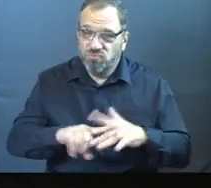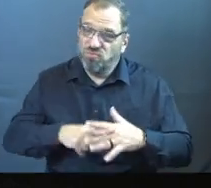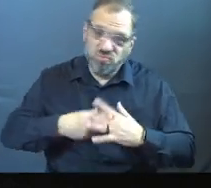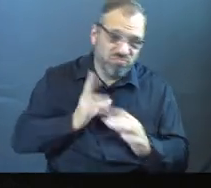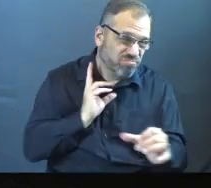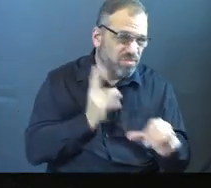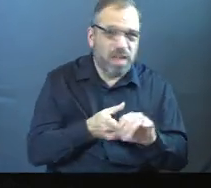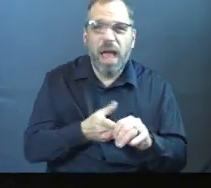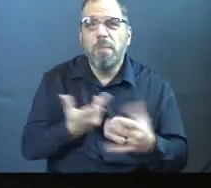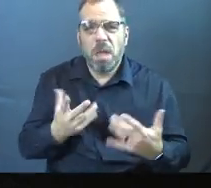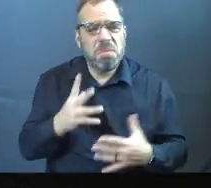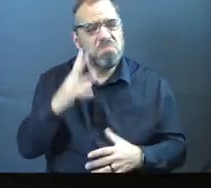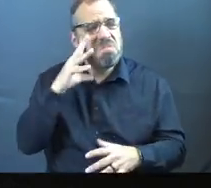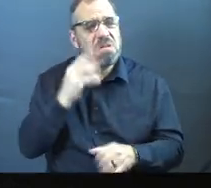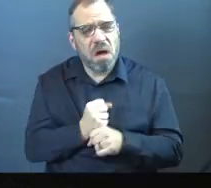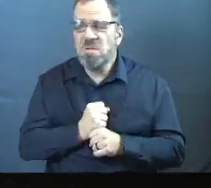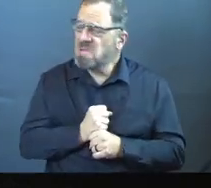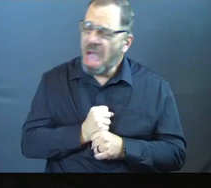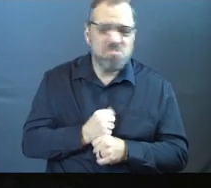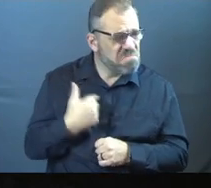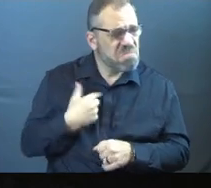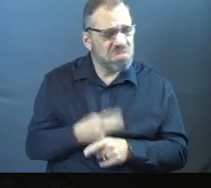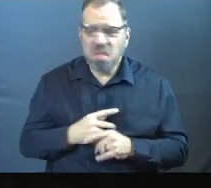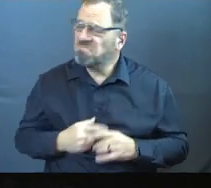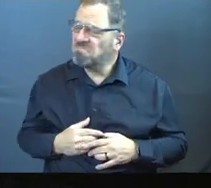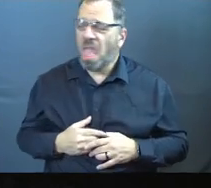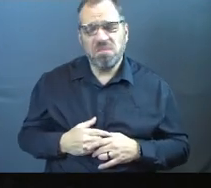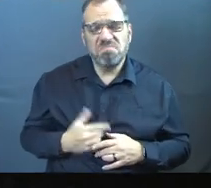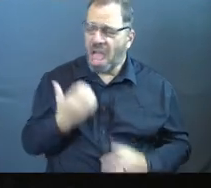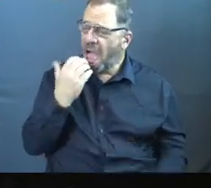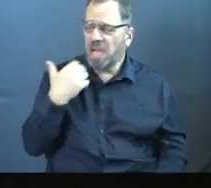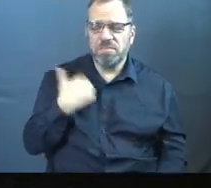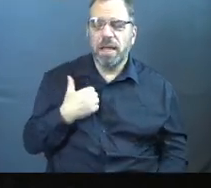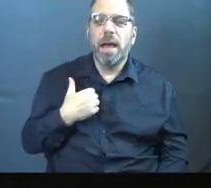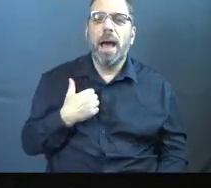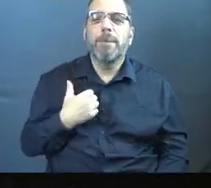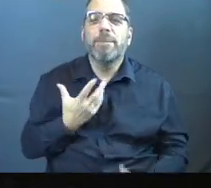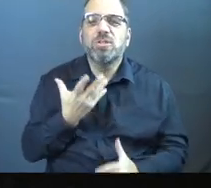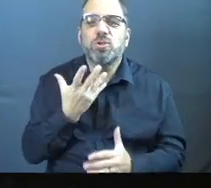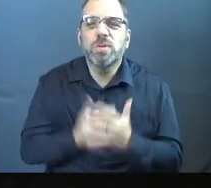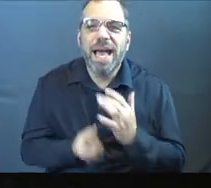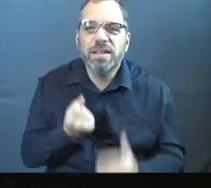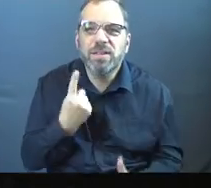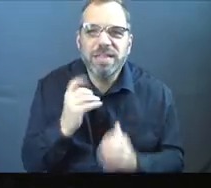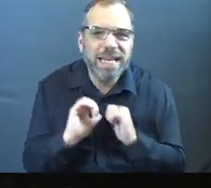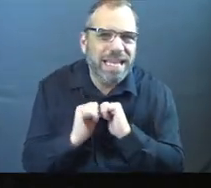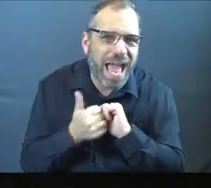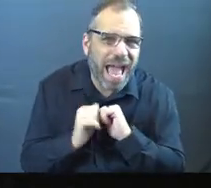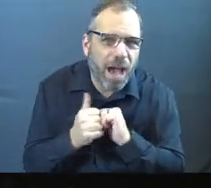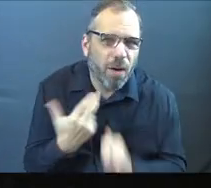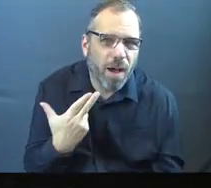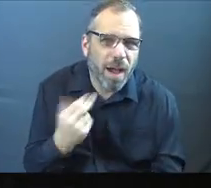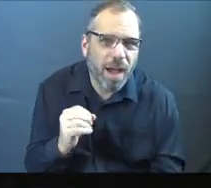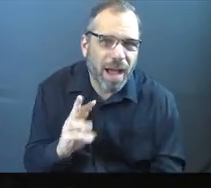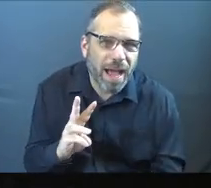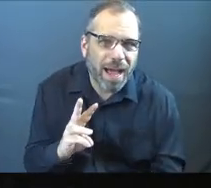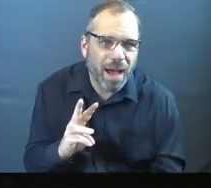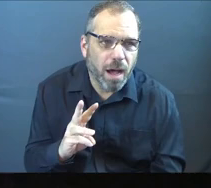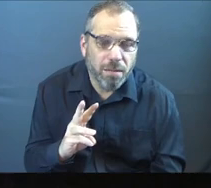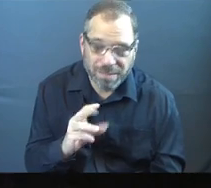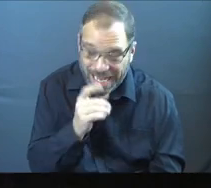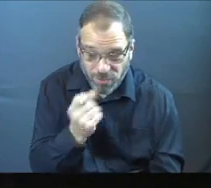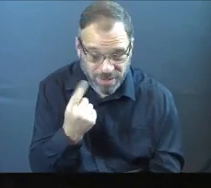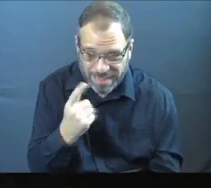something, maybe a little confident, I could take care of this. But what you lacked is understanding on how. I don't actually